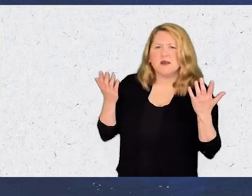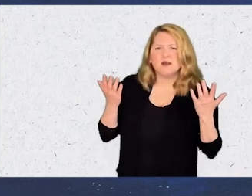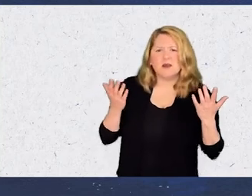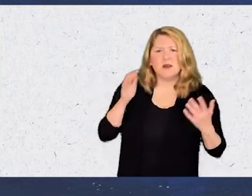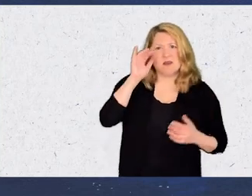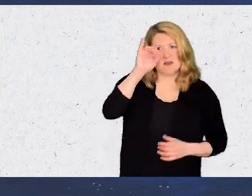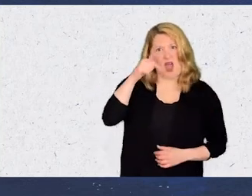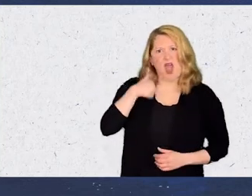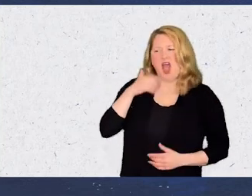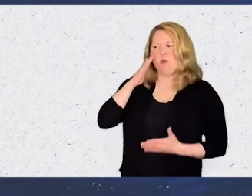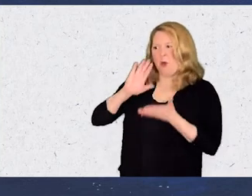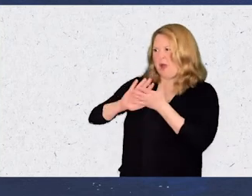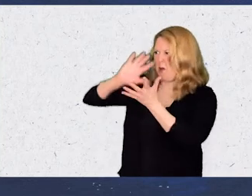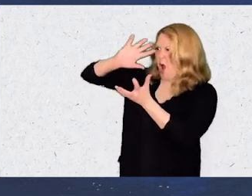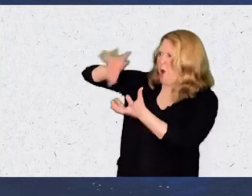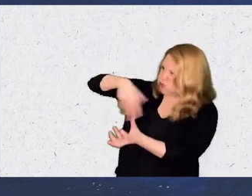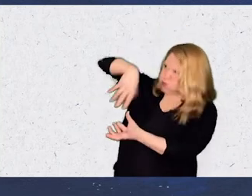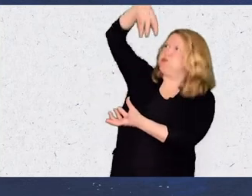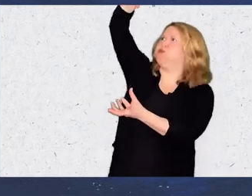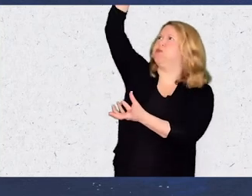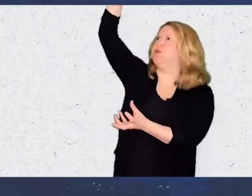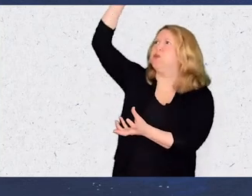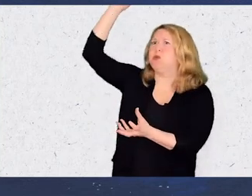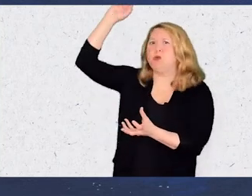I'd go up and talk